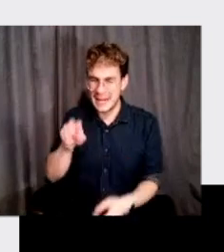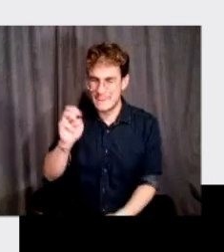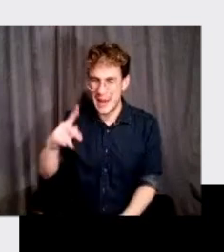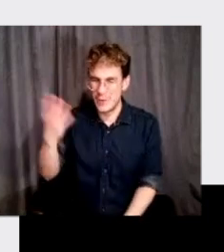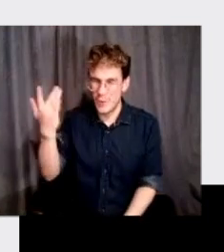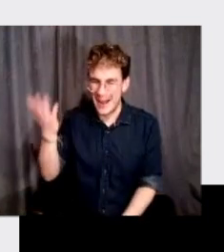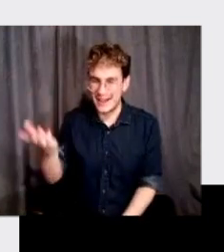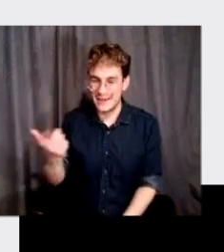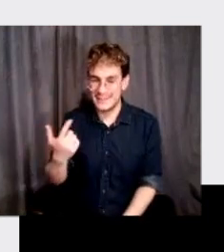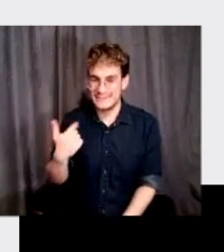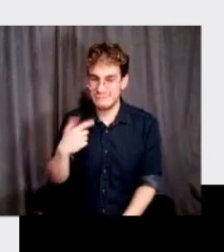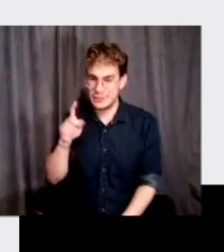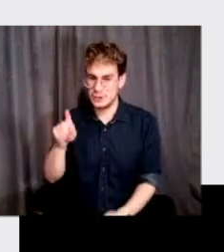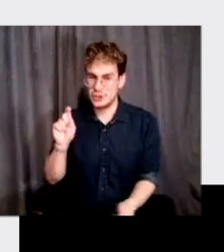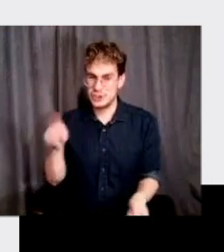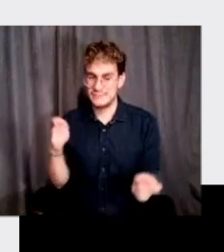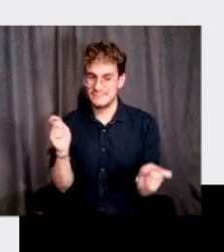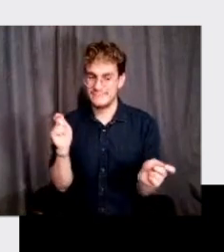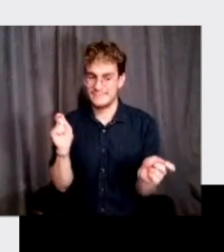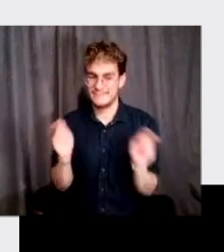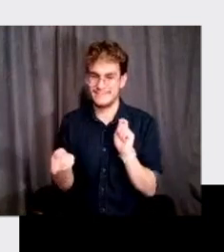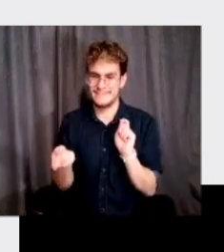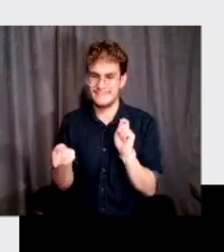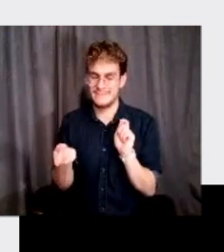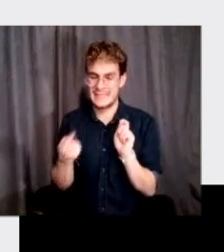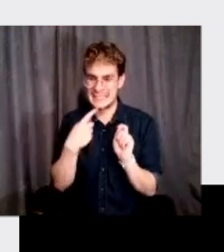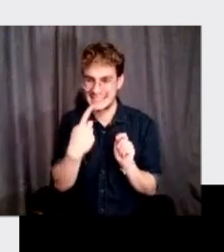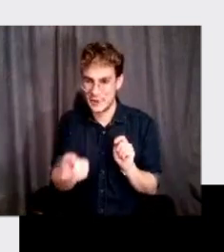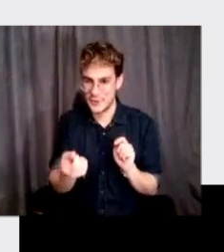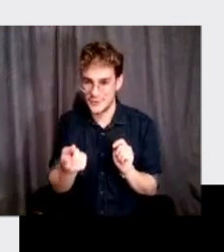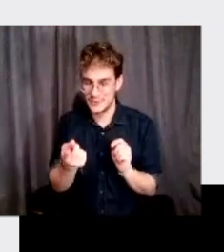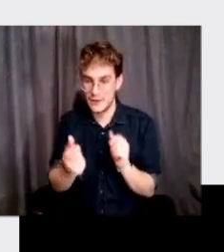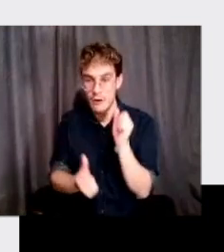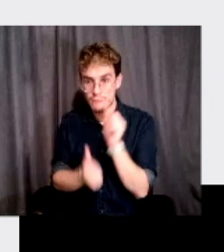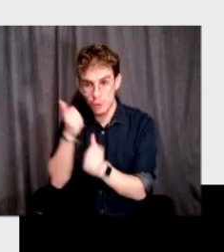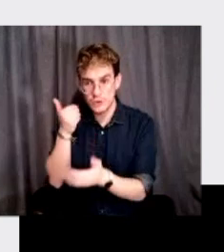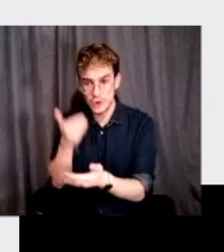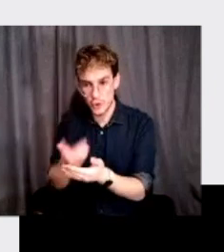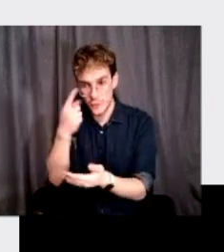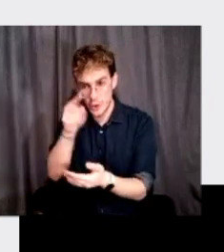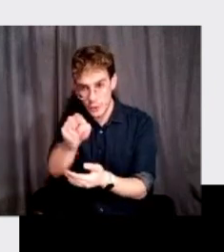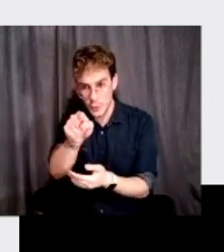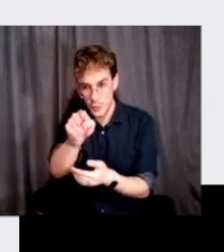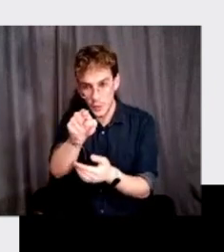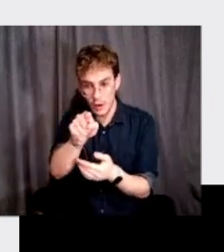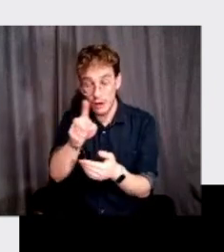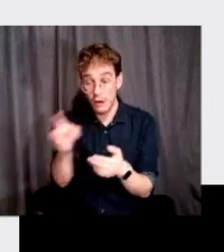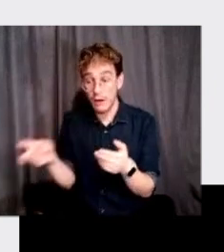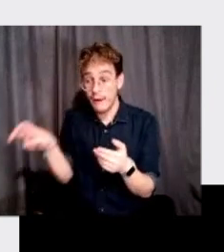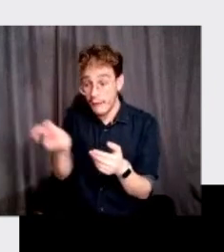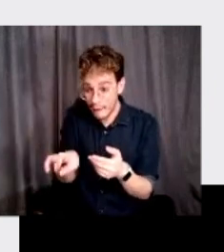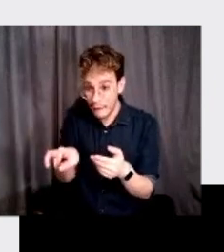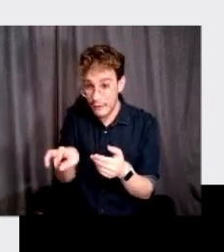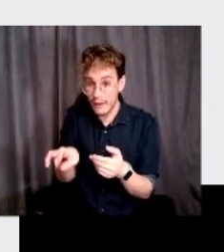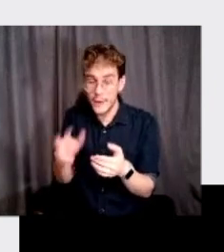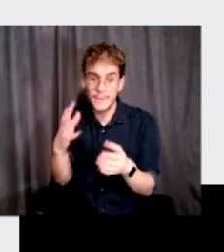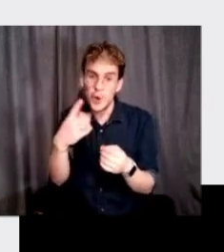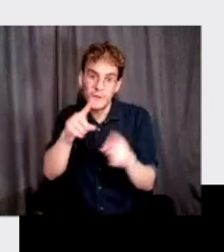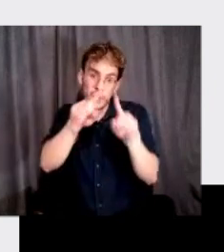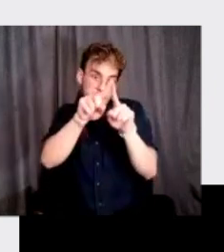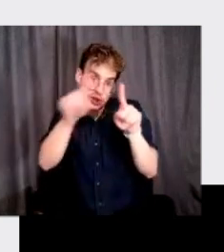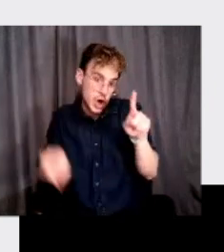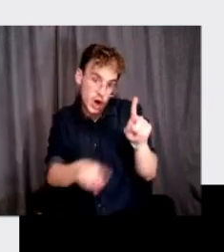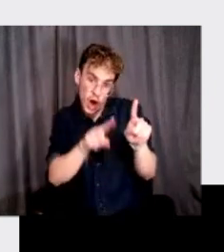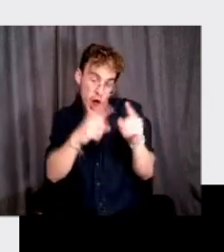Why do we just, uh, why don't we just tell you what's the closest station to you? And, you know, this beautiful iconic circle.